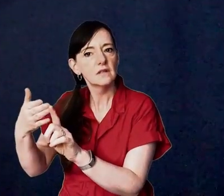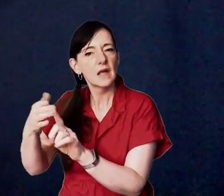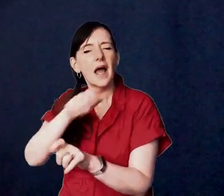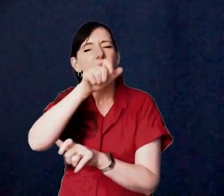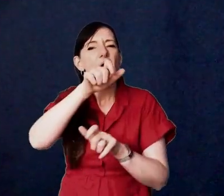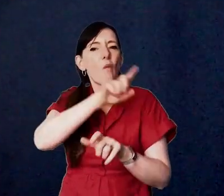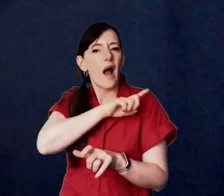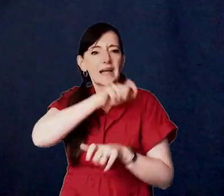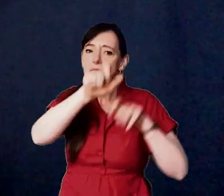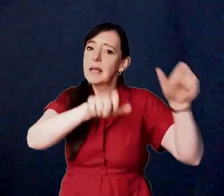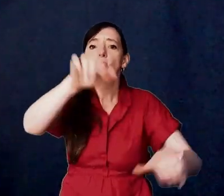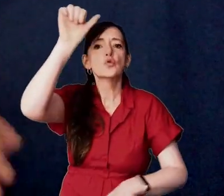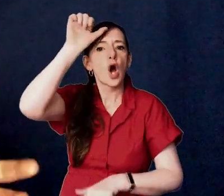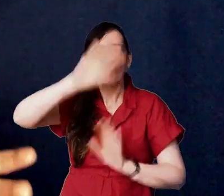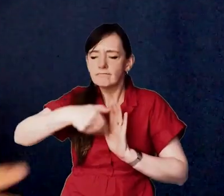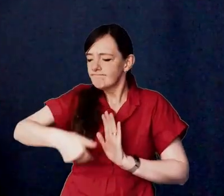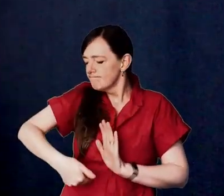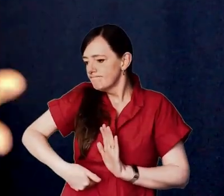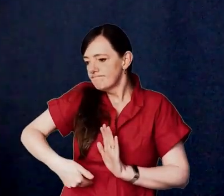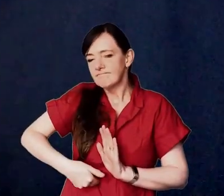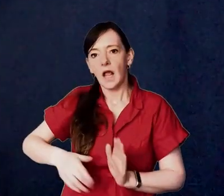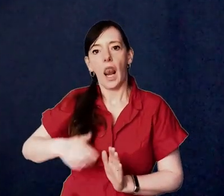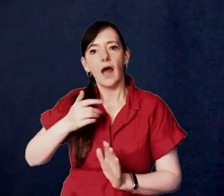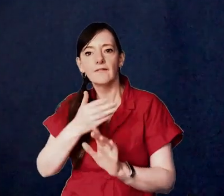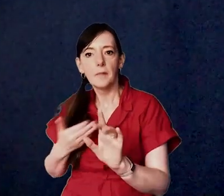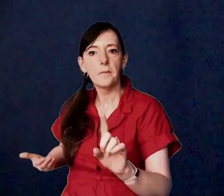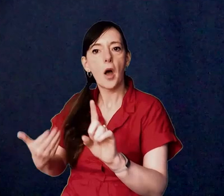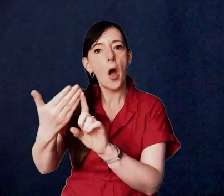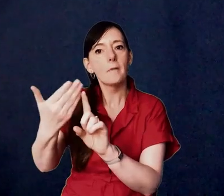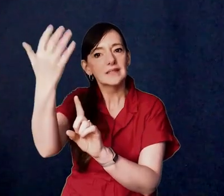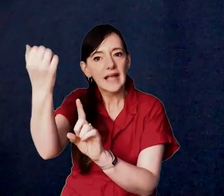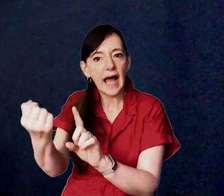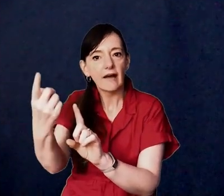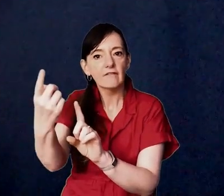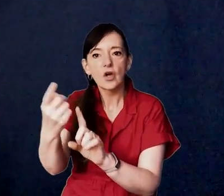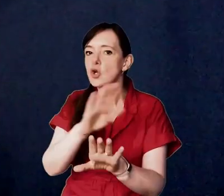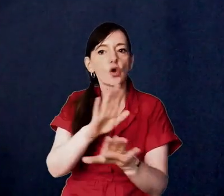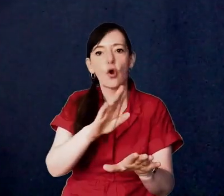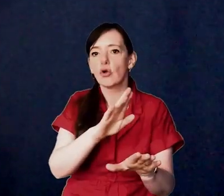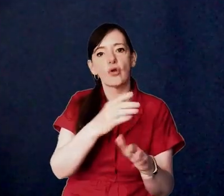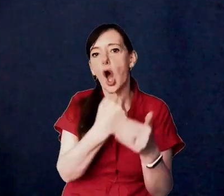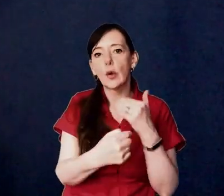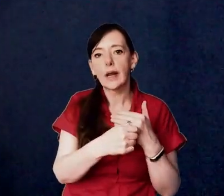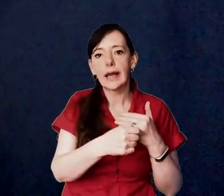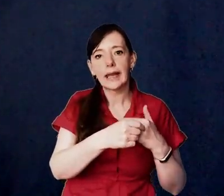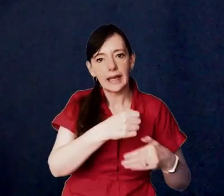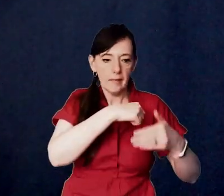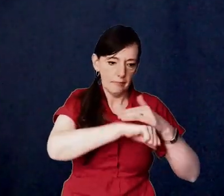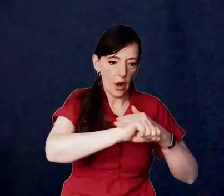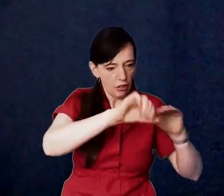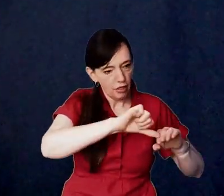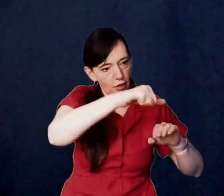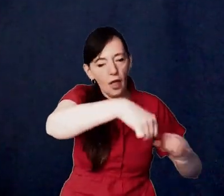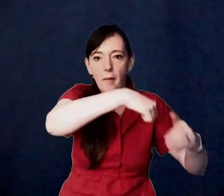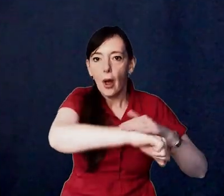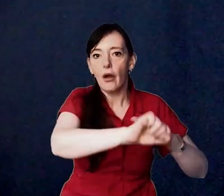that life is about more than survival and reproduction what you want to do is tease out why so as we talk to friends and neighbors as we make the most of